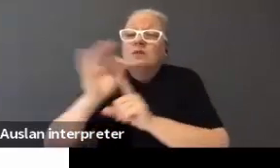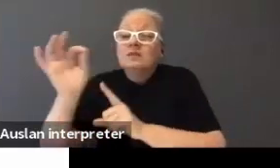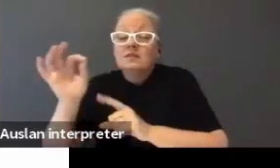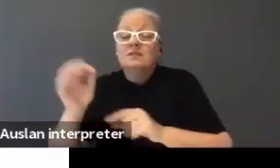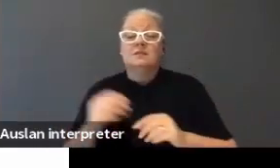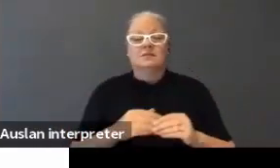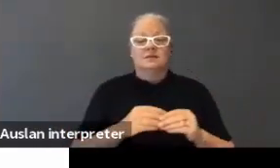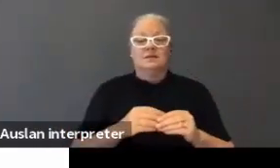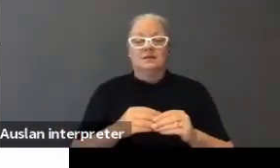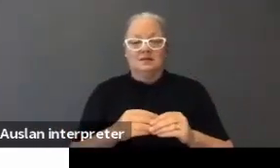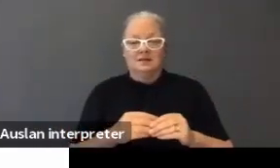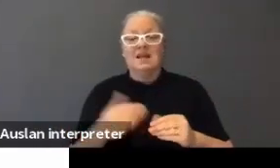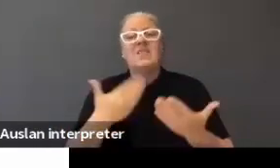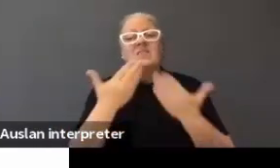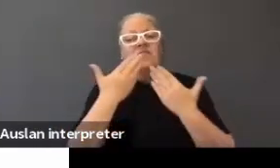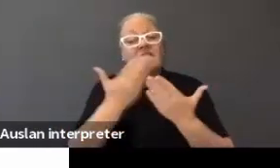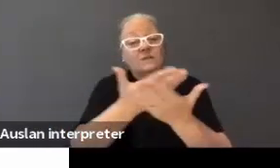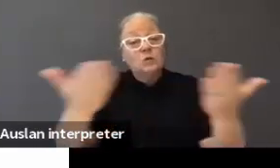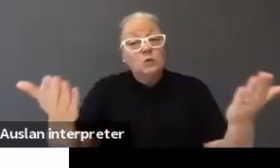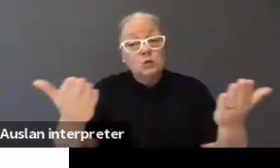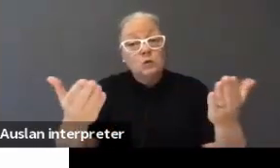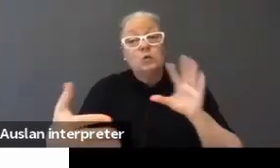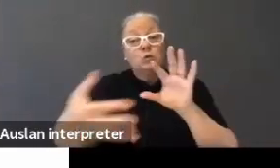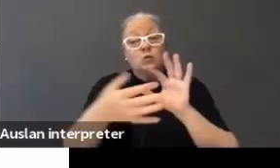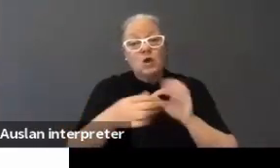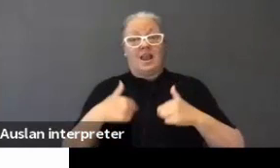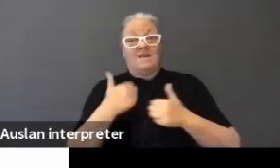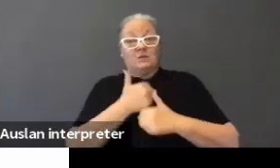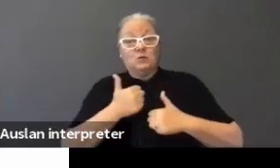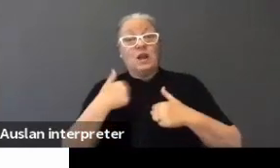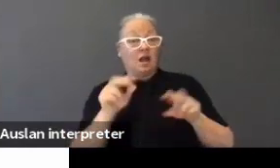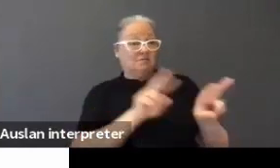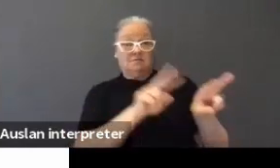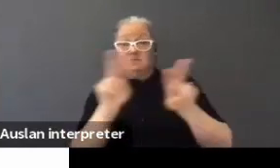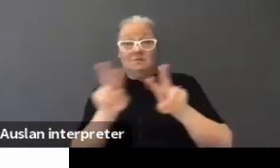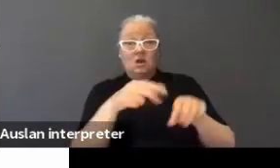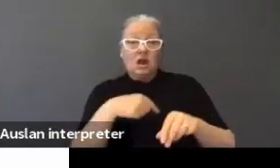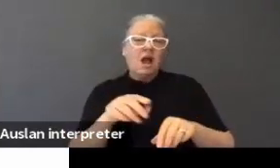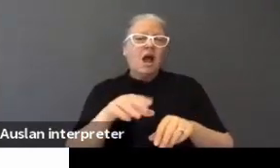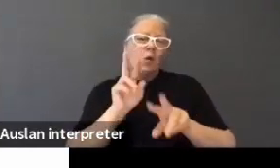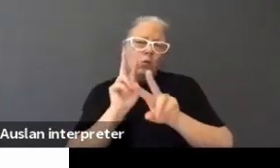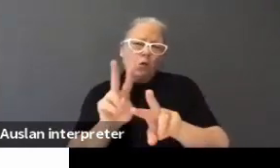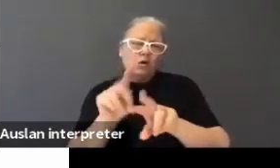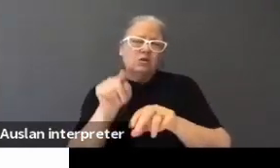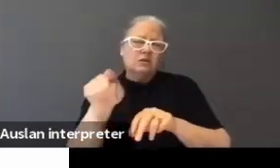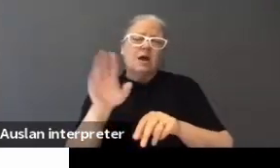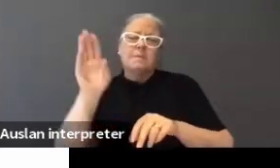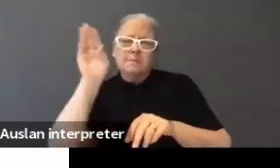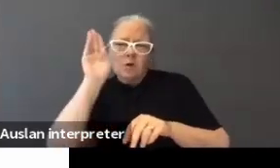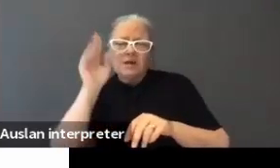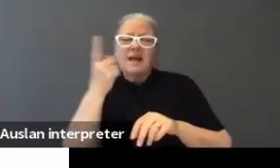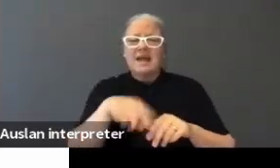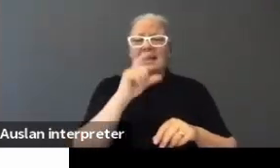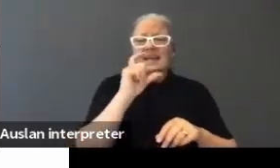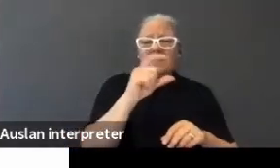thank all of you for attending to that. I've enjoyed it. I actually learned a lot just listening to Bobby and Cathy. And as I said, I'm